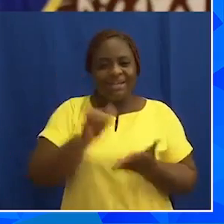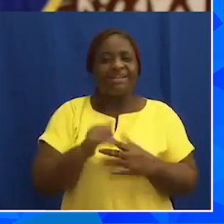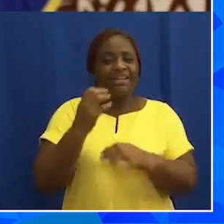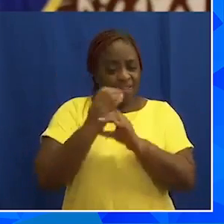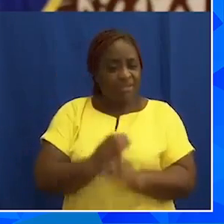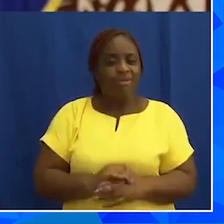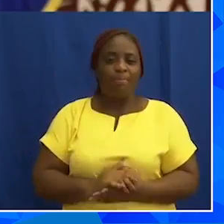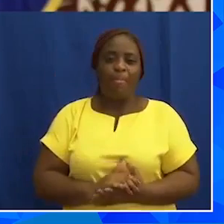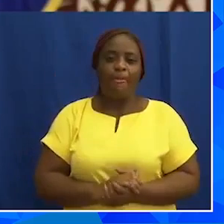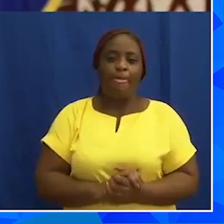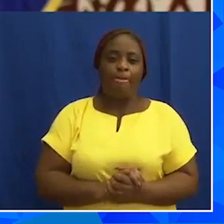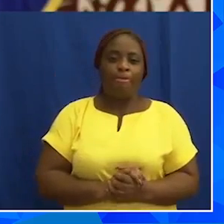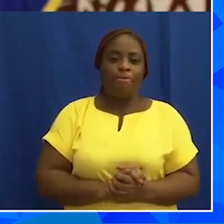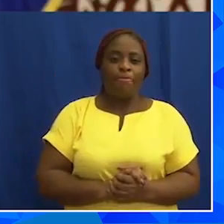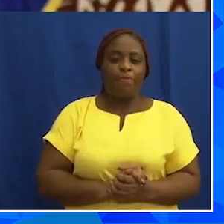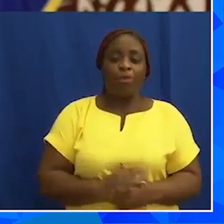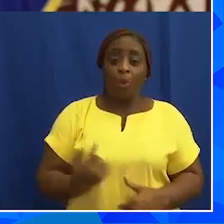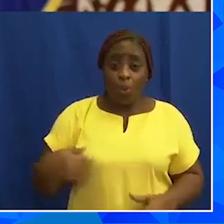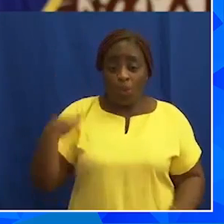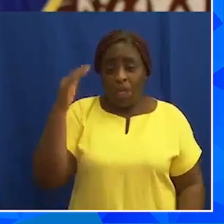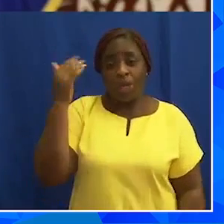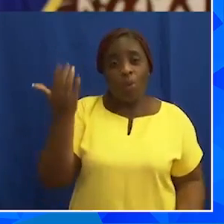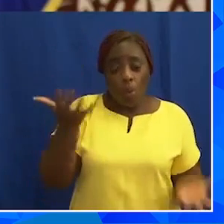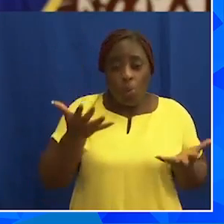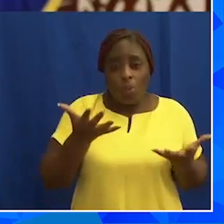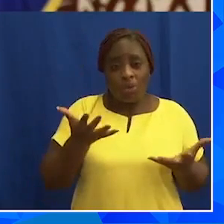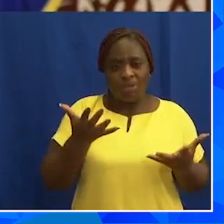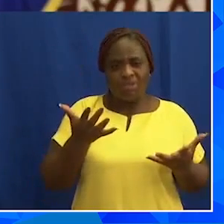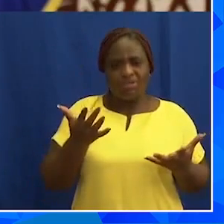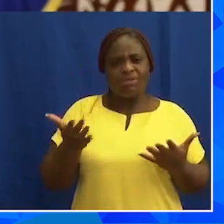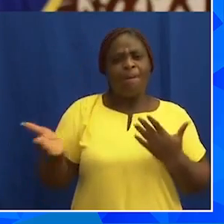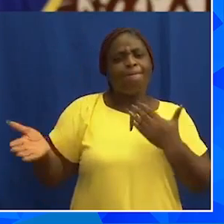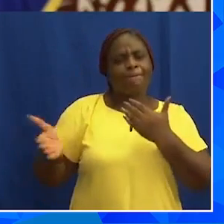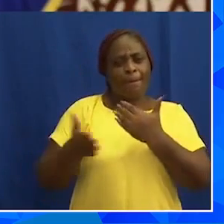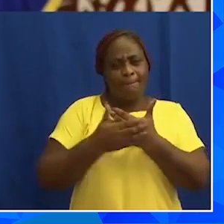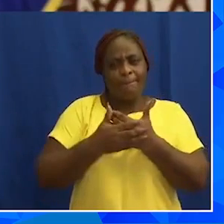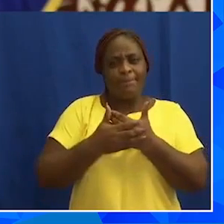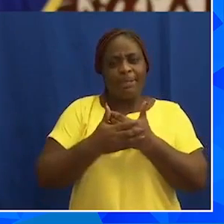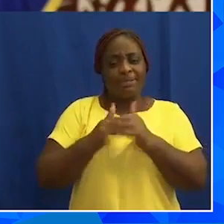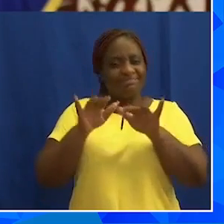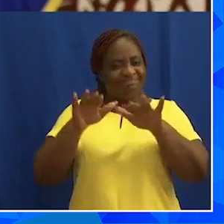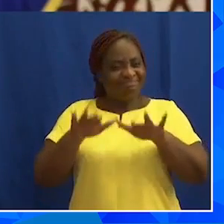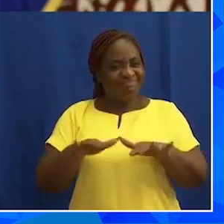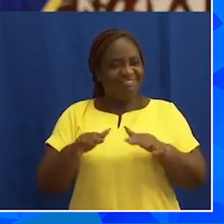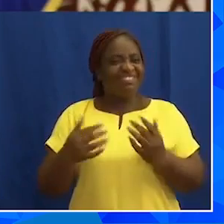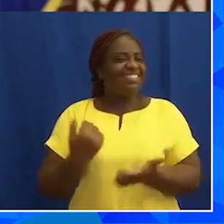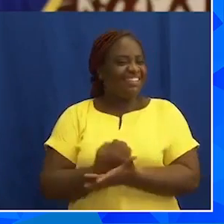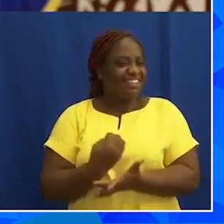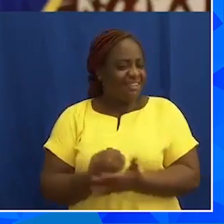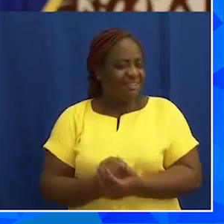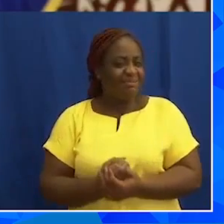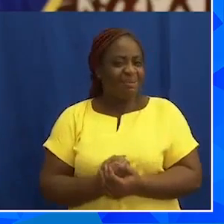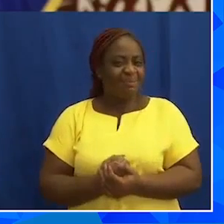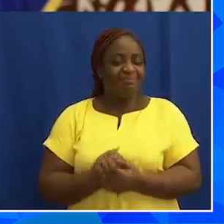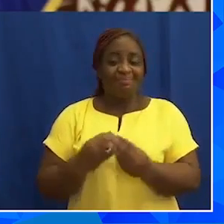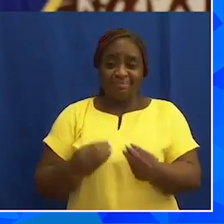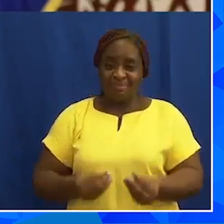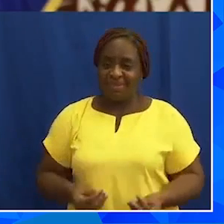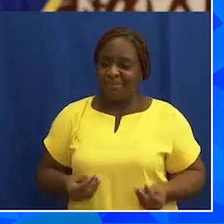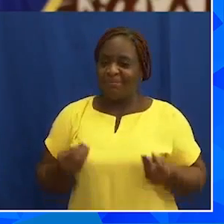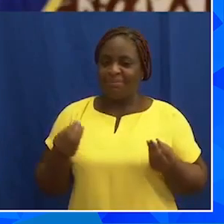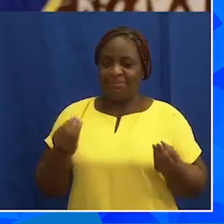asking for your support to rescue Ghana from the throes of this economic crisis.